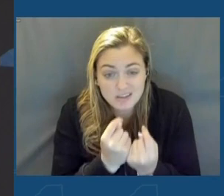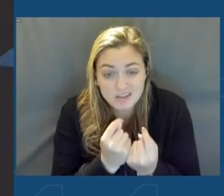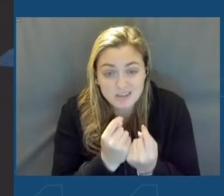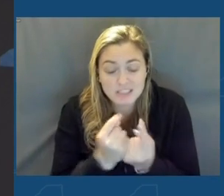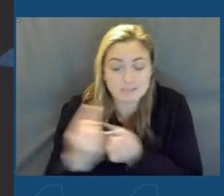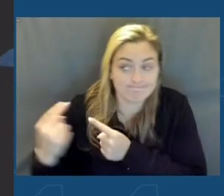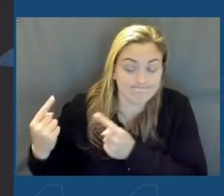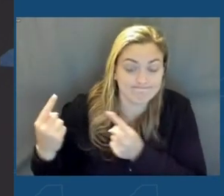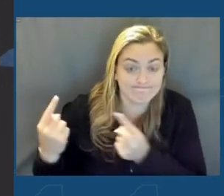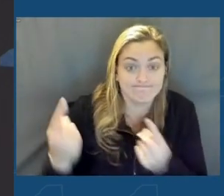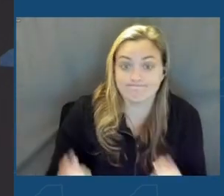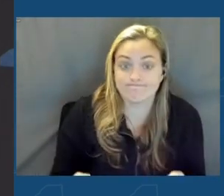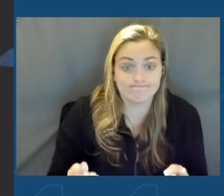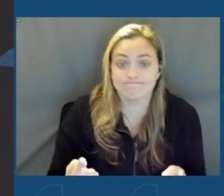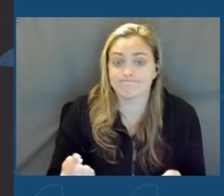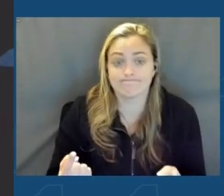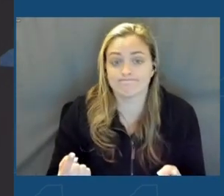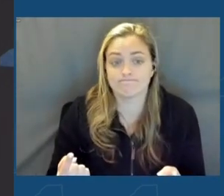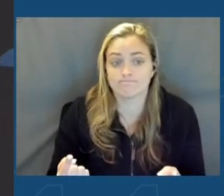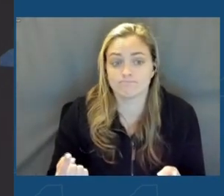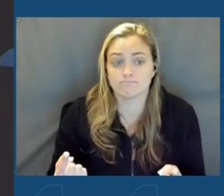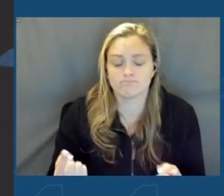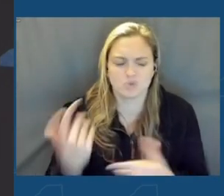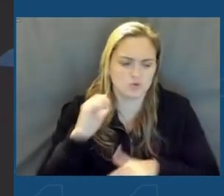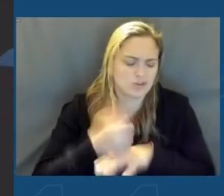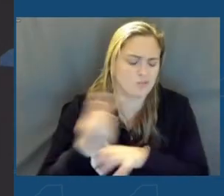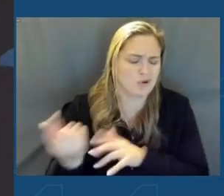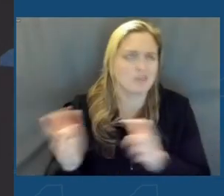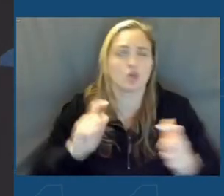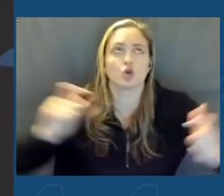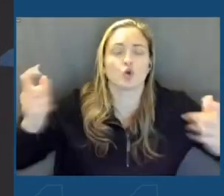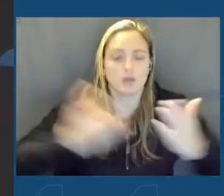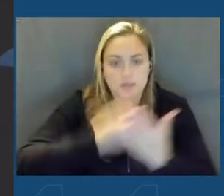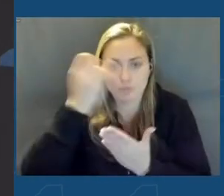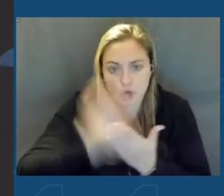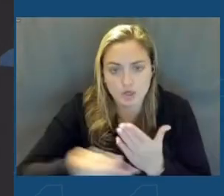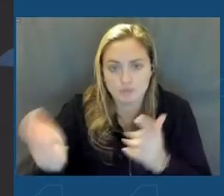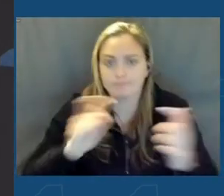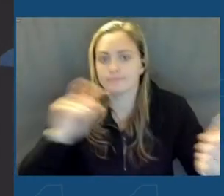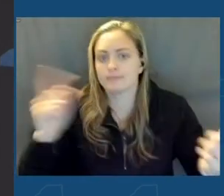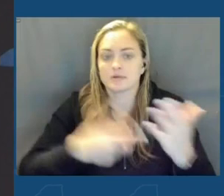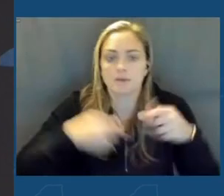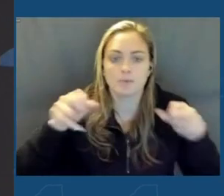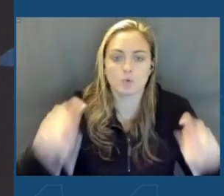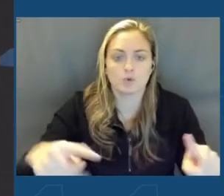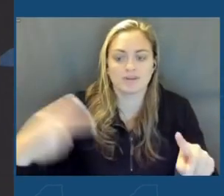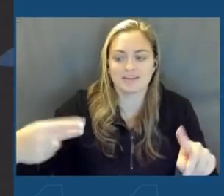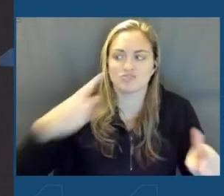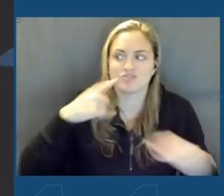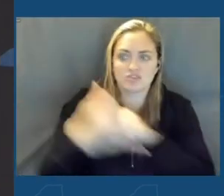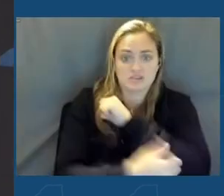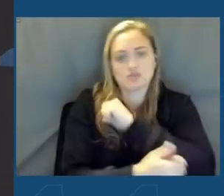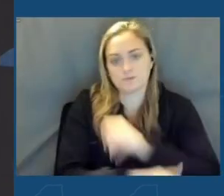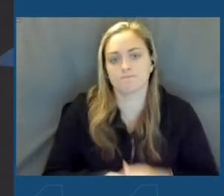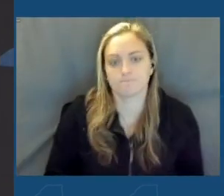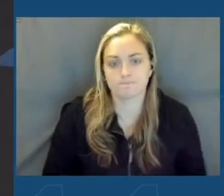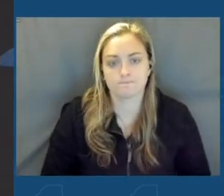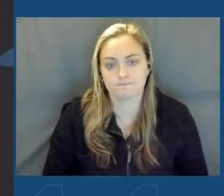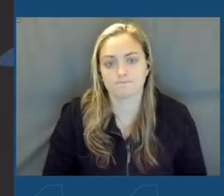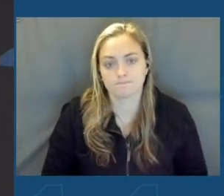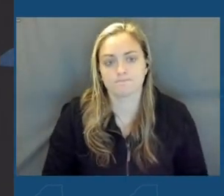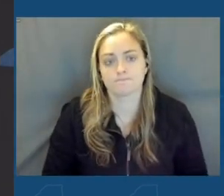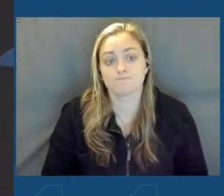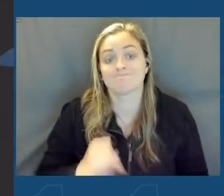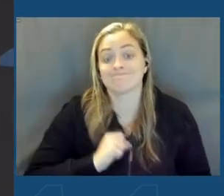we've seen, you create one of the greatest projects and the greatest opportunities in the history of the country. As Senator